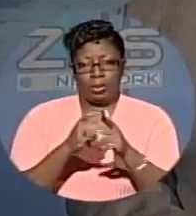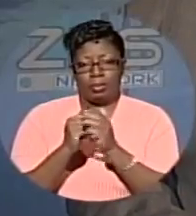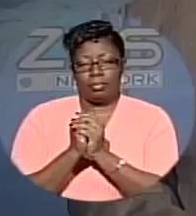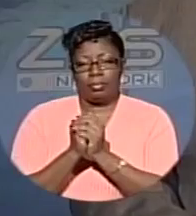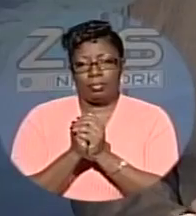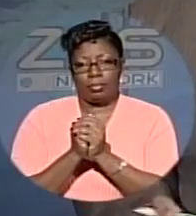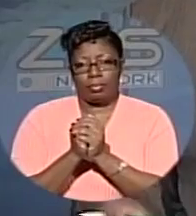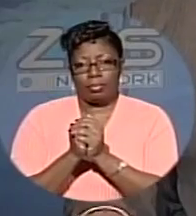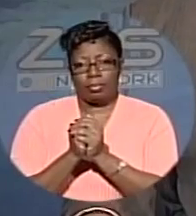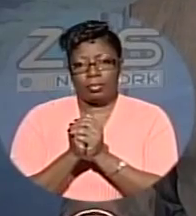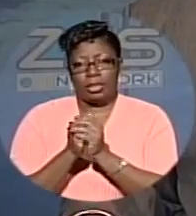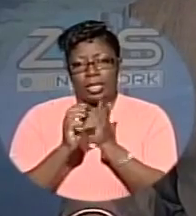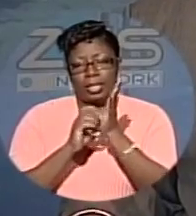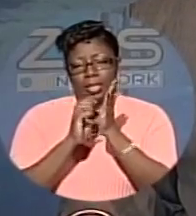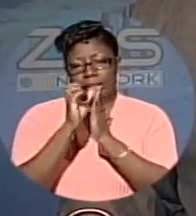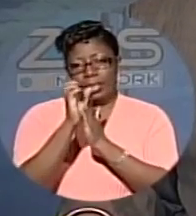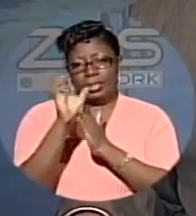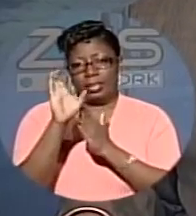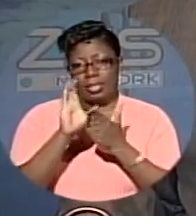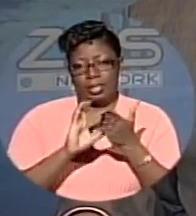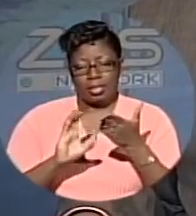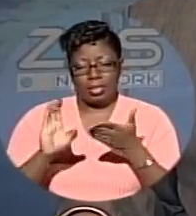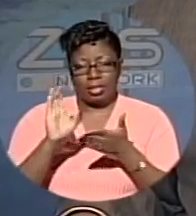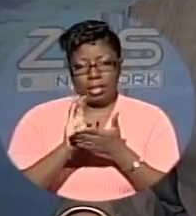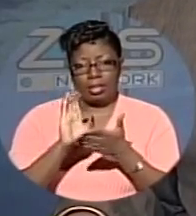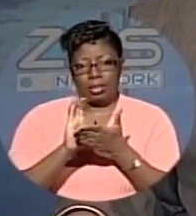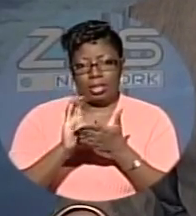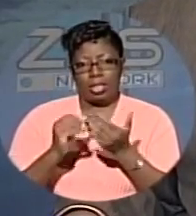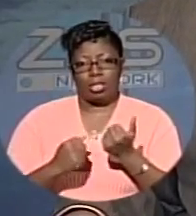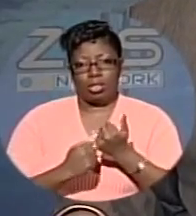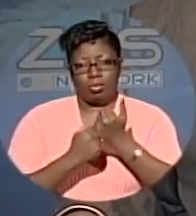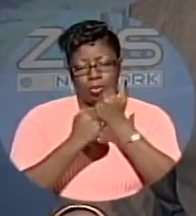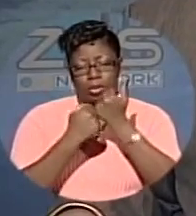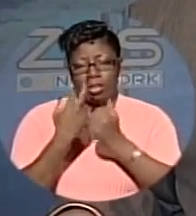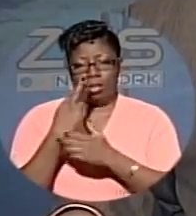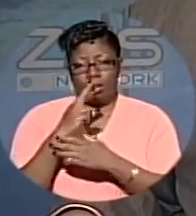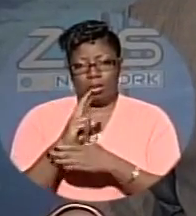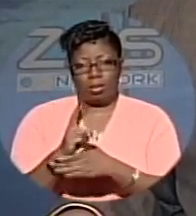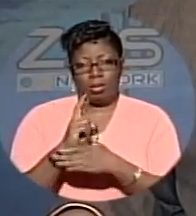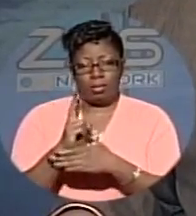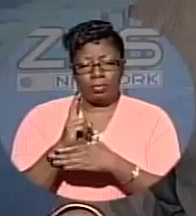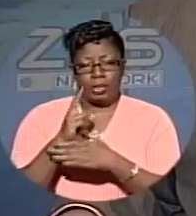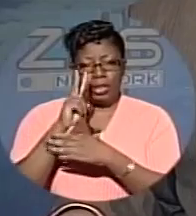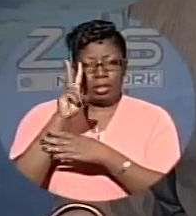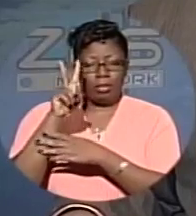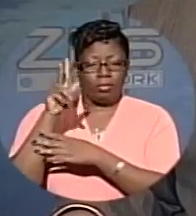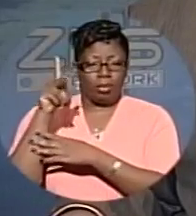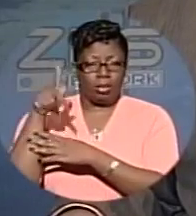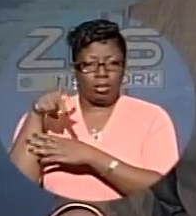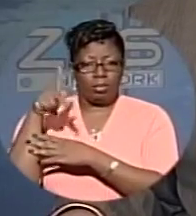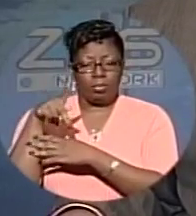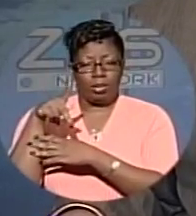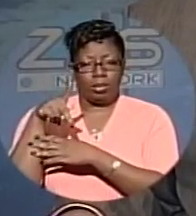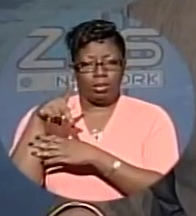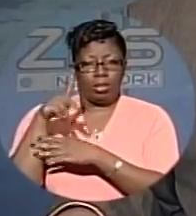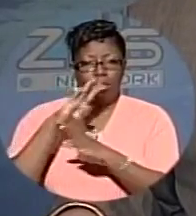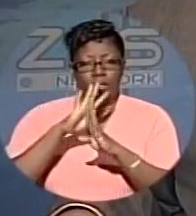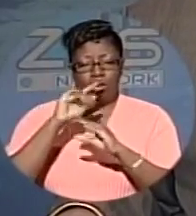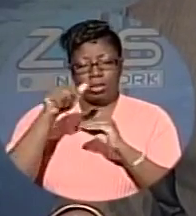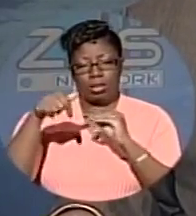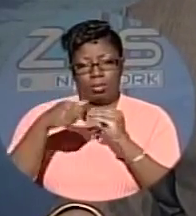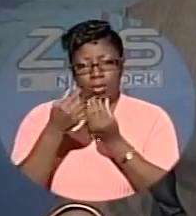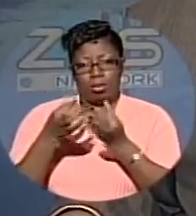Well, the Cancer Society of the Bahamas is supporting Dr. Shera-Jackson. In her quest, Vice President Dr. Homer Bloomfield talks about the